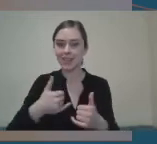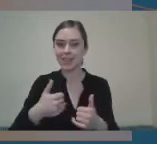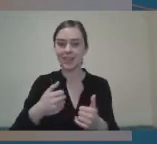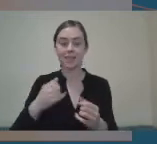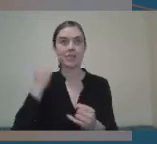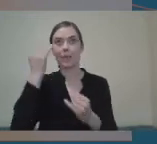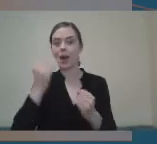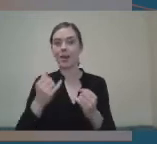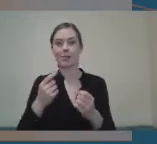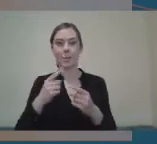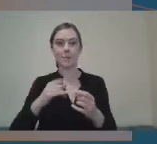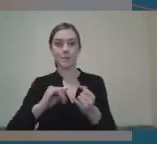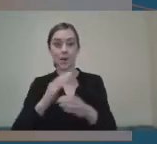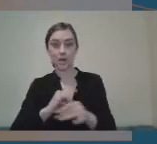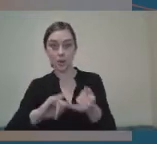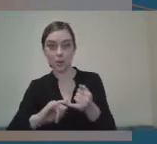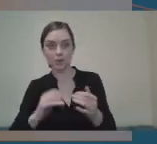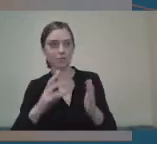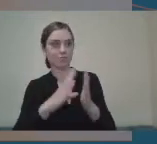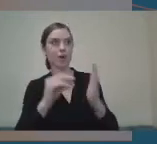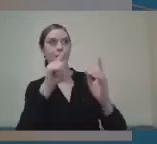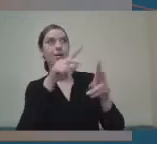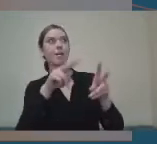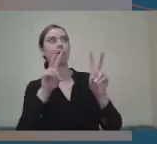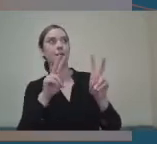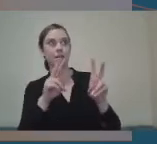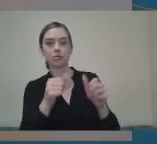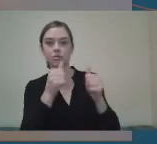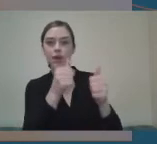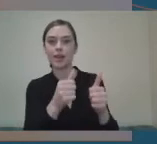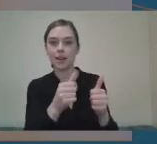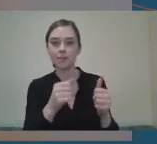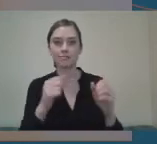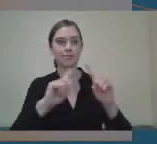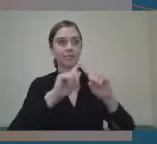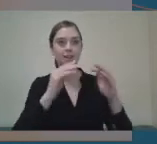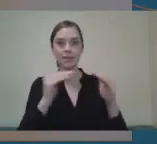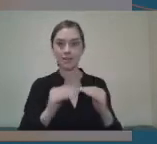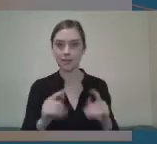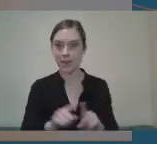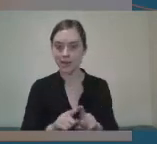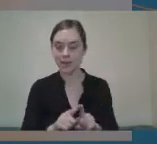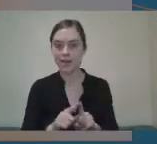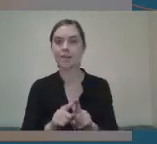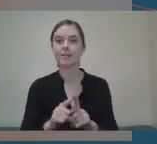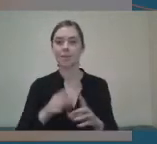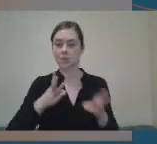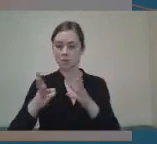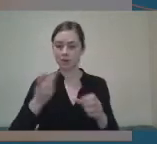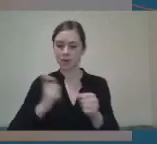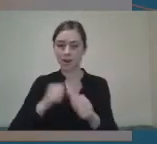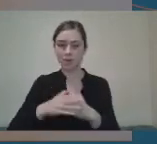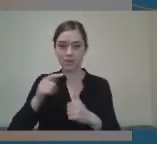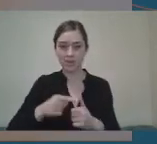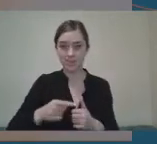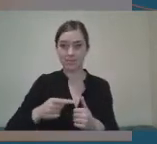In order to have those role models, we need participation at all levels. And this is something we've worked really hard for. it's been, well, it's been like the most